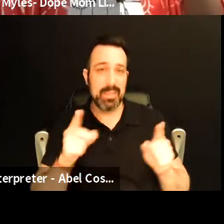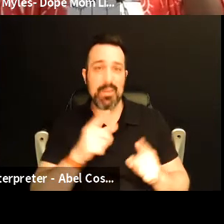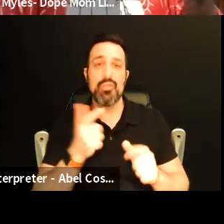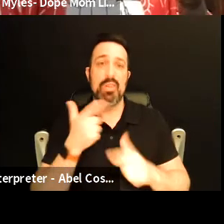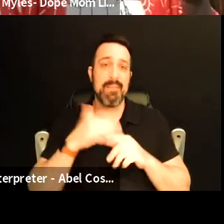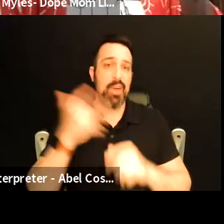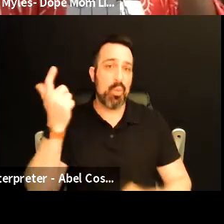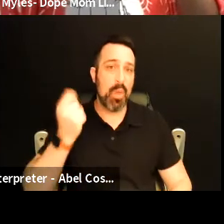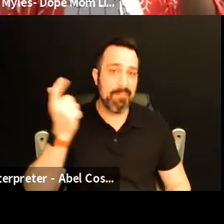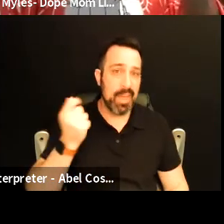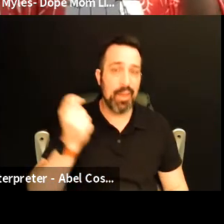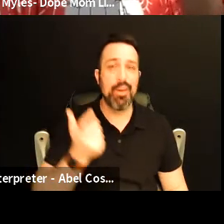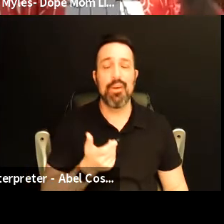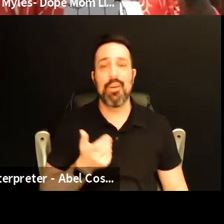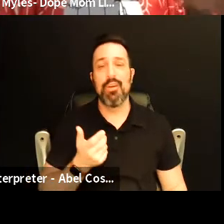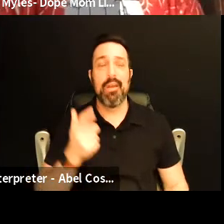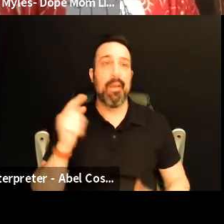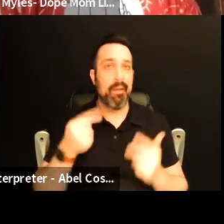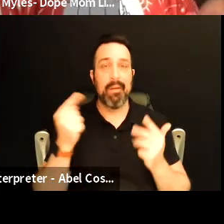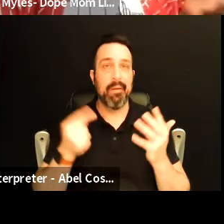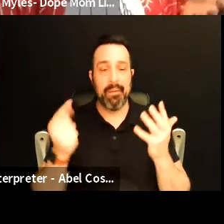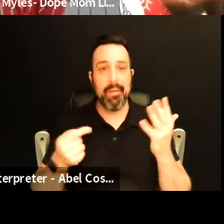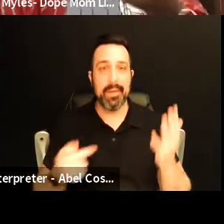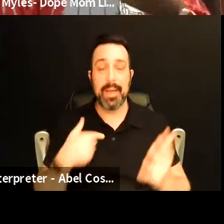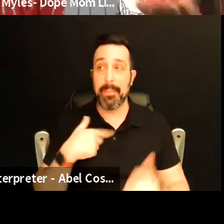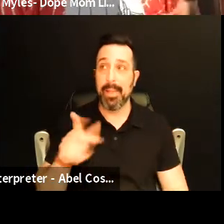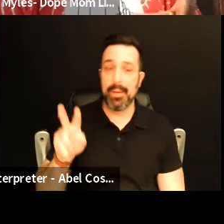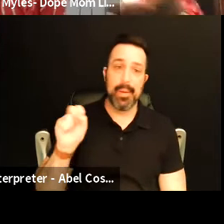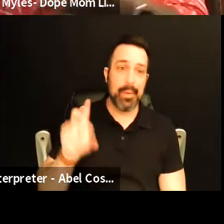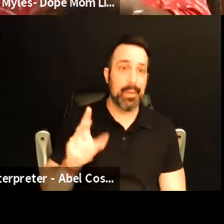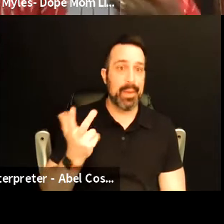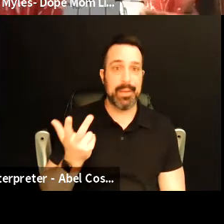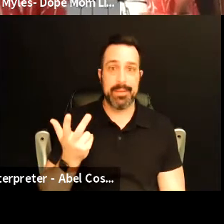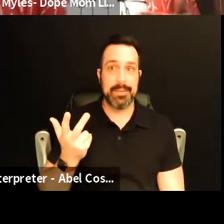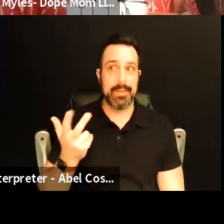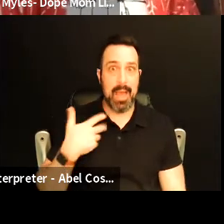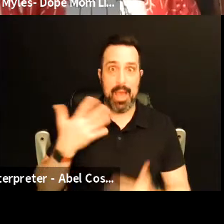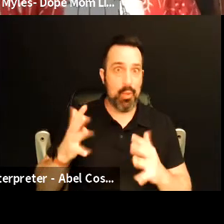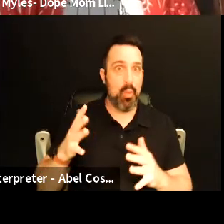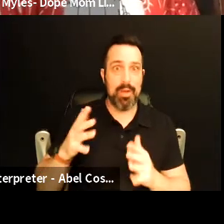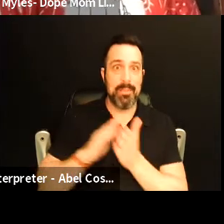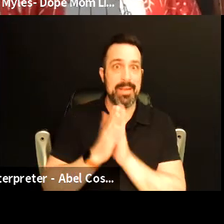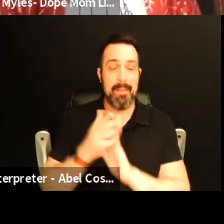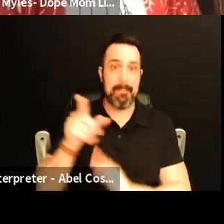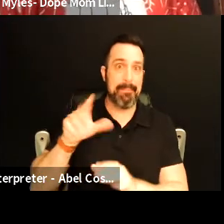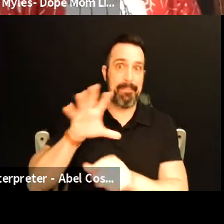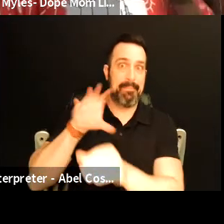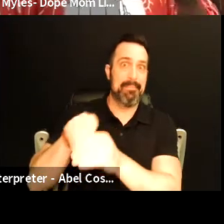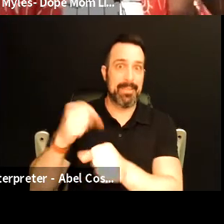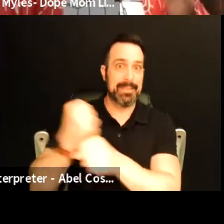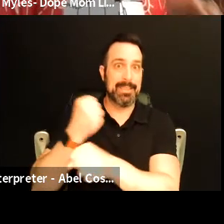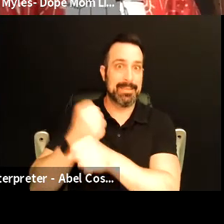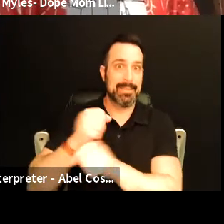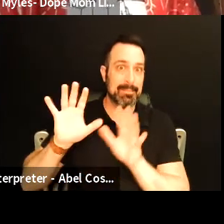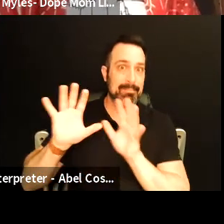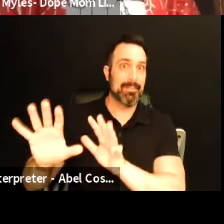welfare and and and and I was like okay well I gotta not be a super statistic um and so I